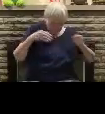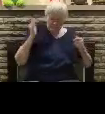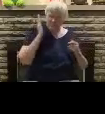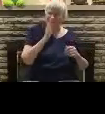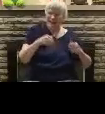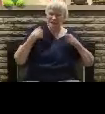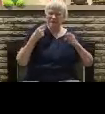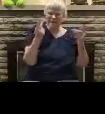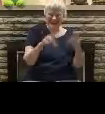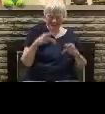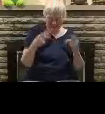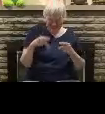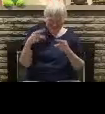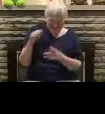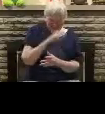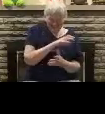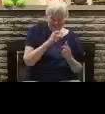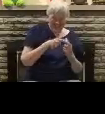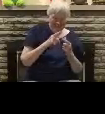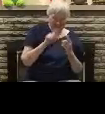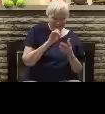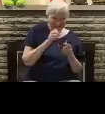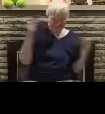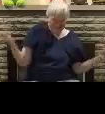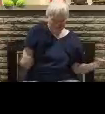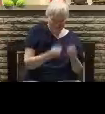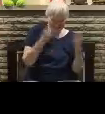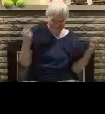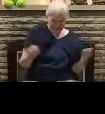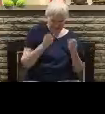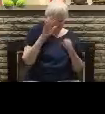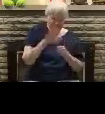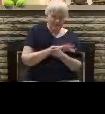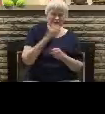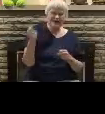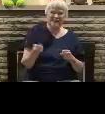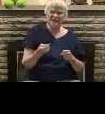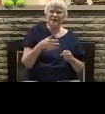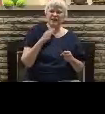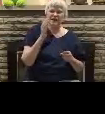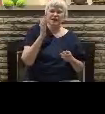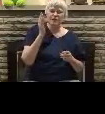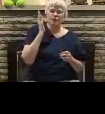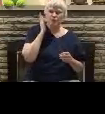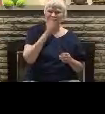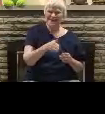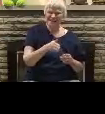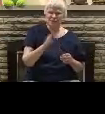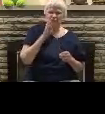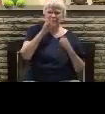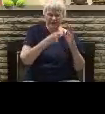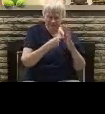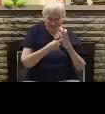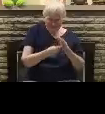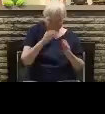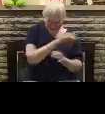And in verse 8 And then shall that wicked be revealed whom the Lord shall consume with the